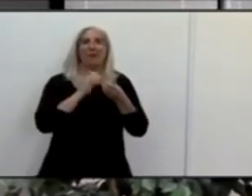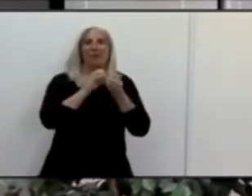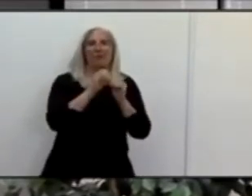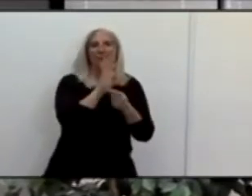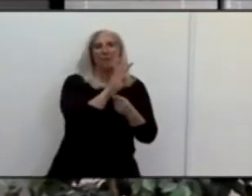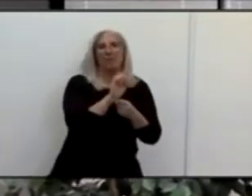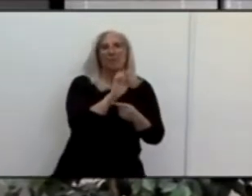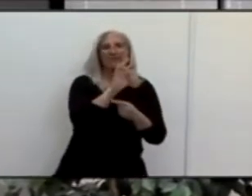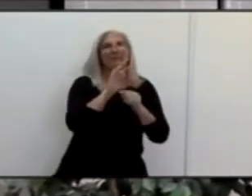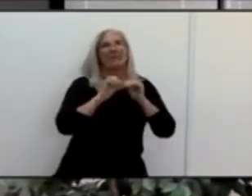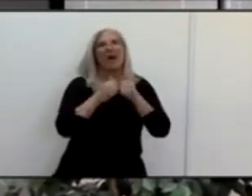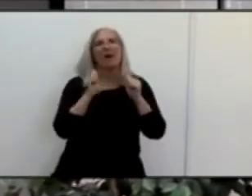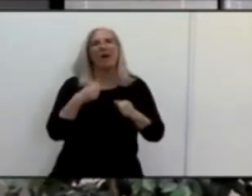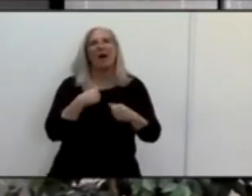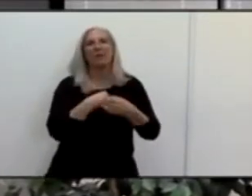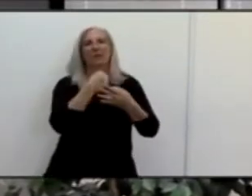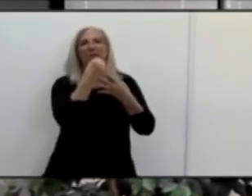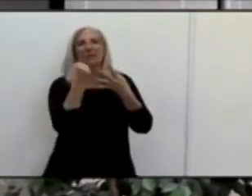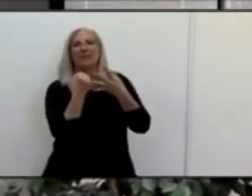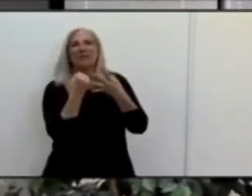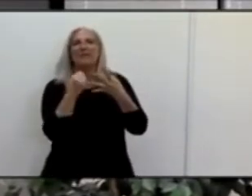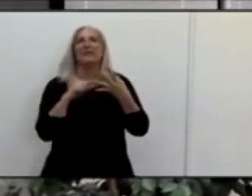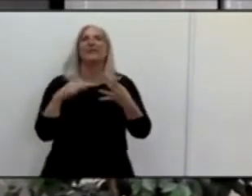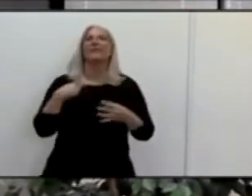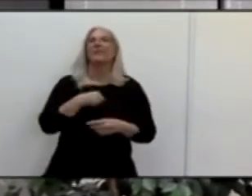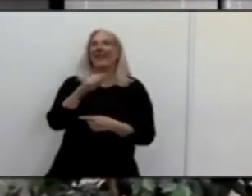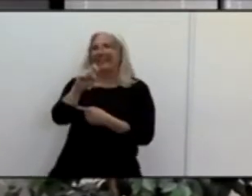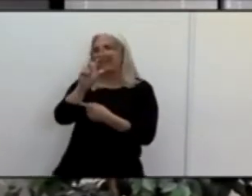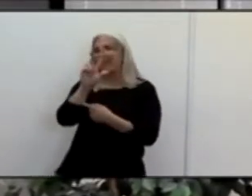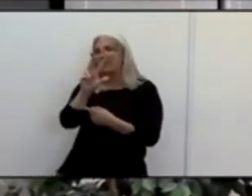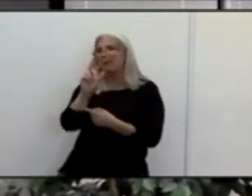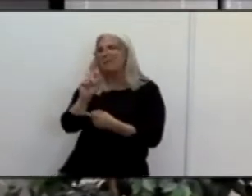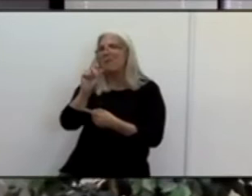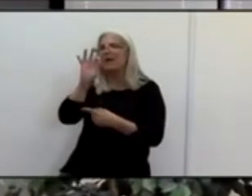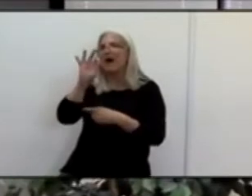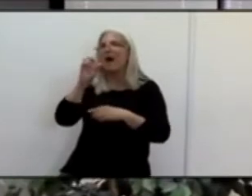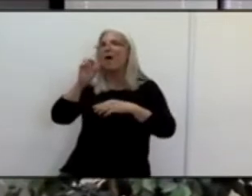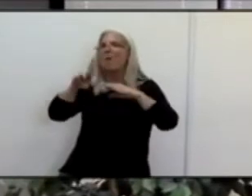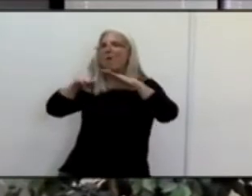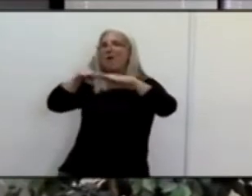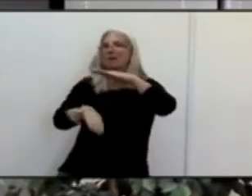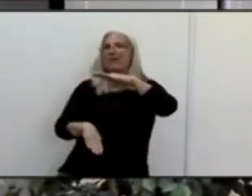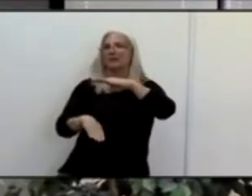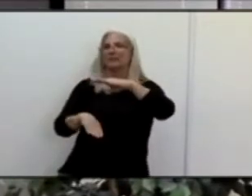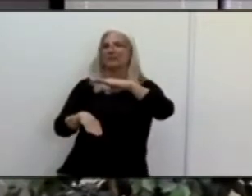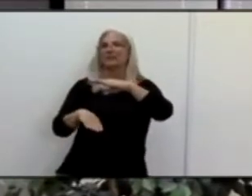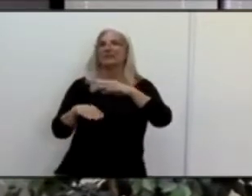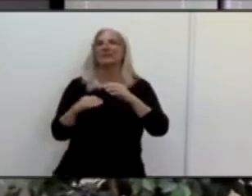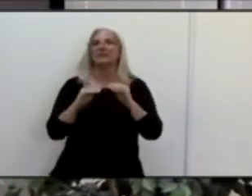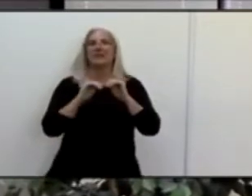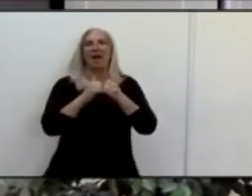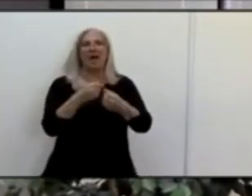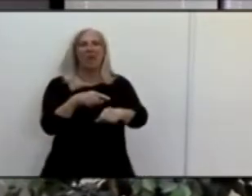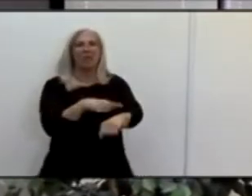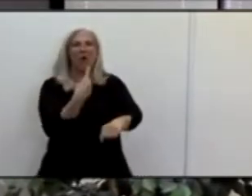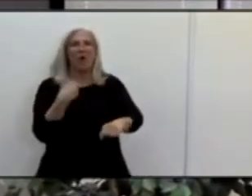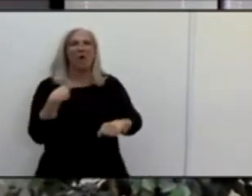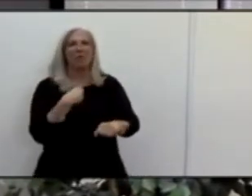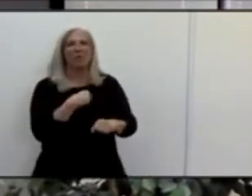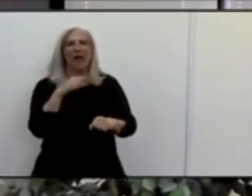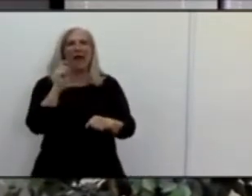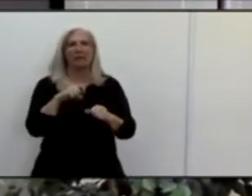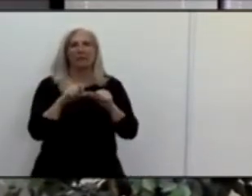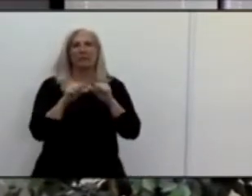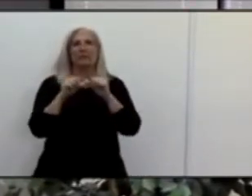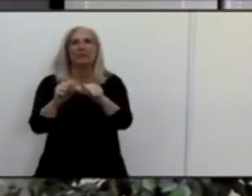3.9. 3.9. And for how long do we have to be in that range to be able to move to the next tier? For at least